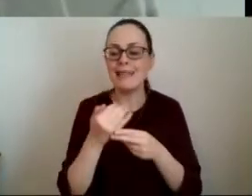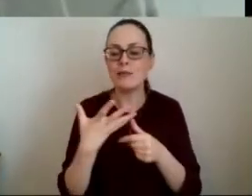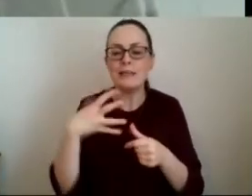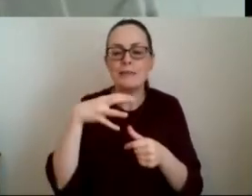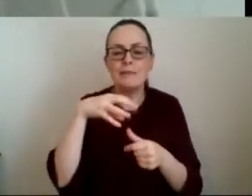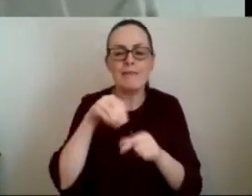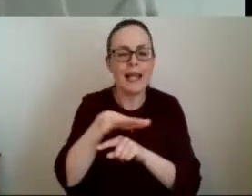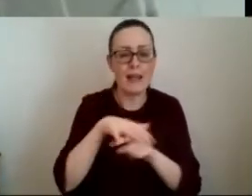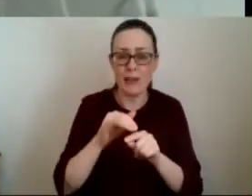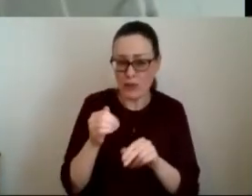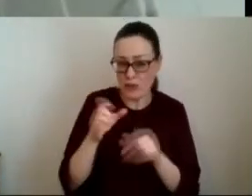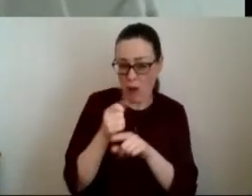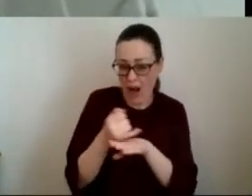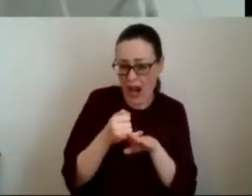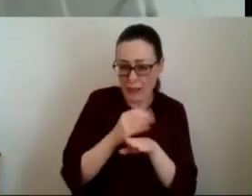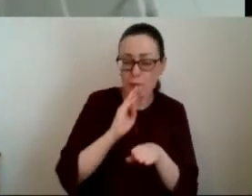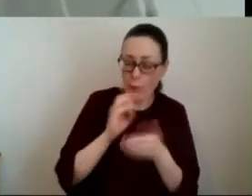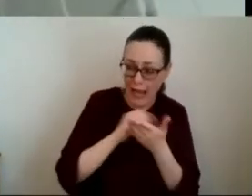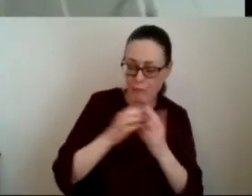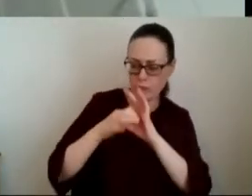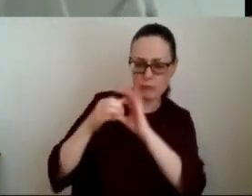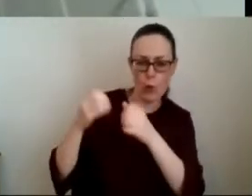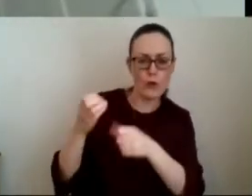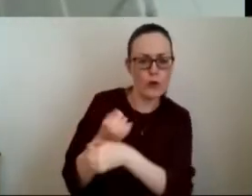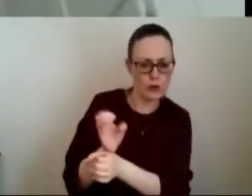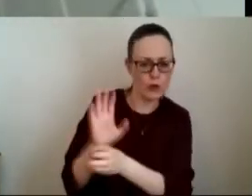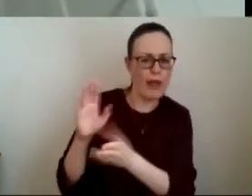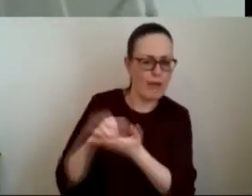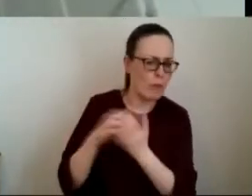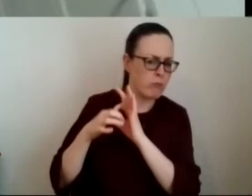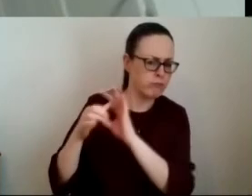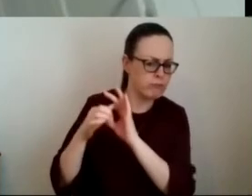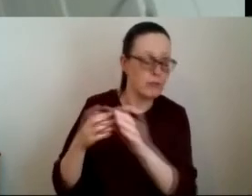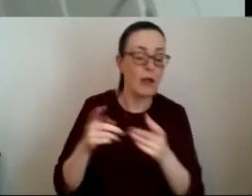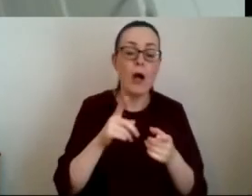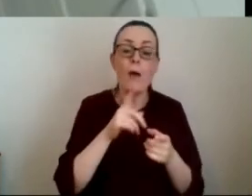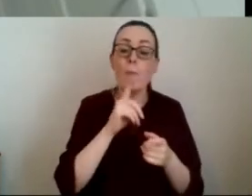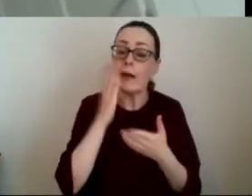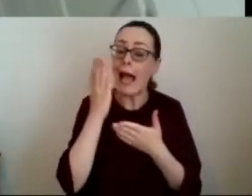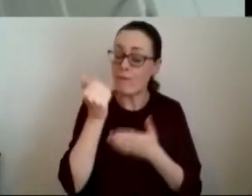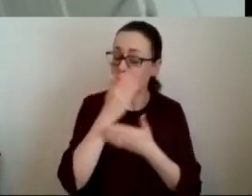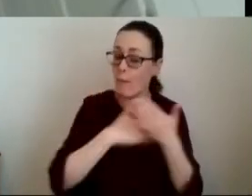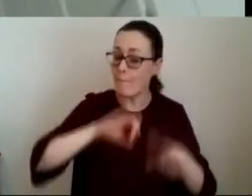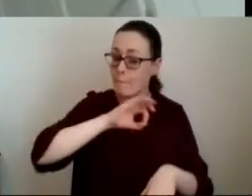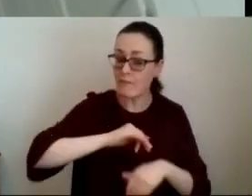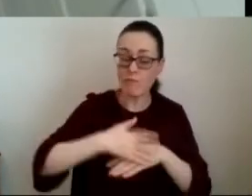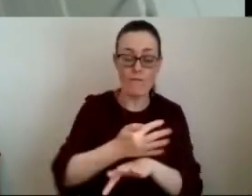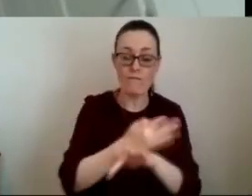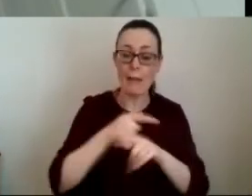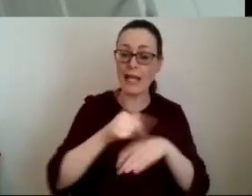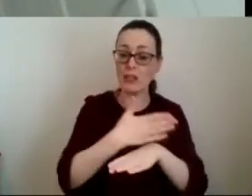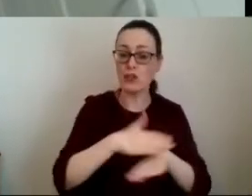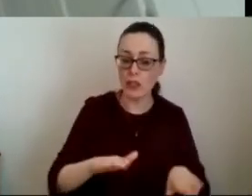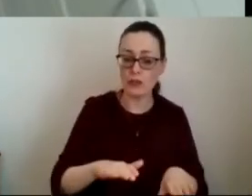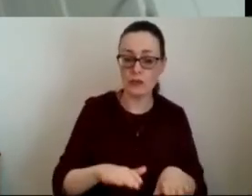island so we've got to link into other countries in terms of doing it but there's some immediate benefits uh to families and children not